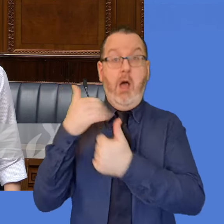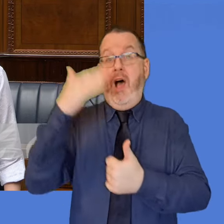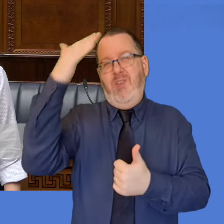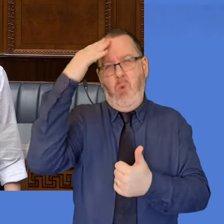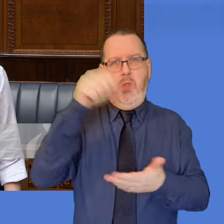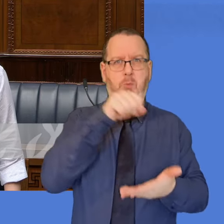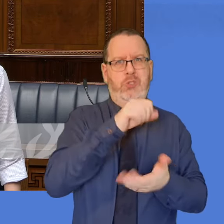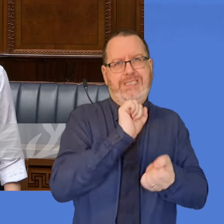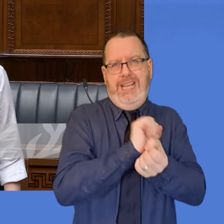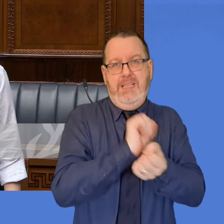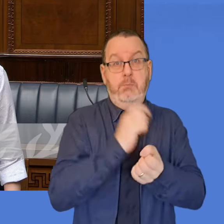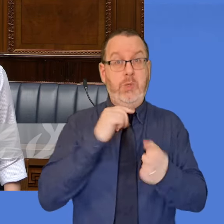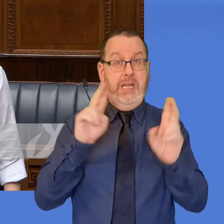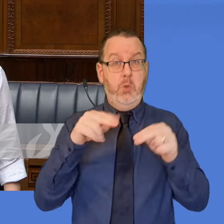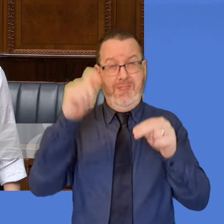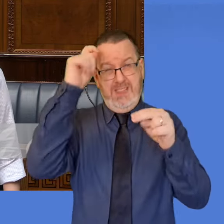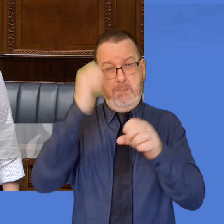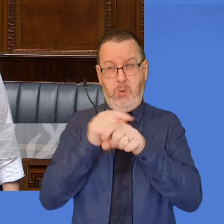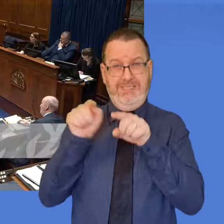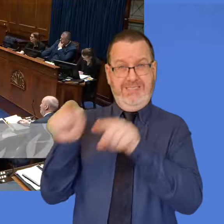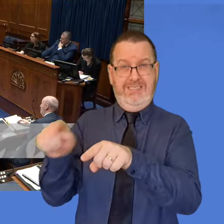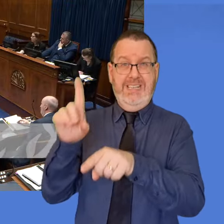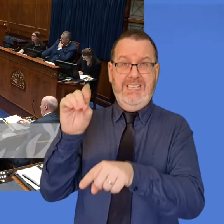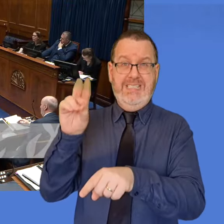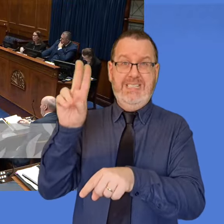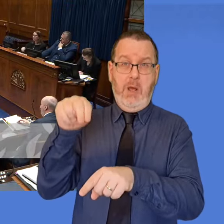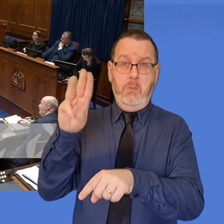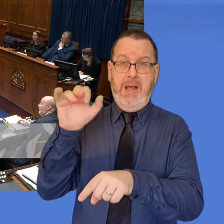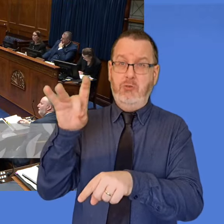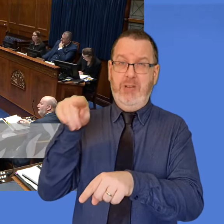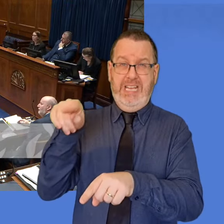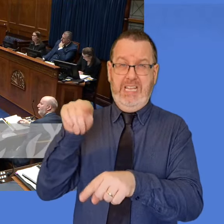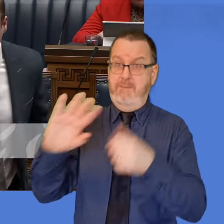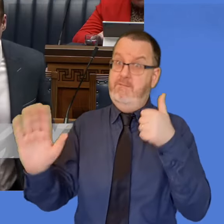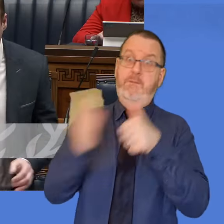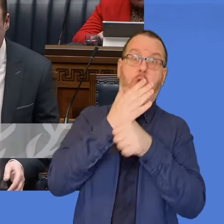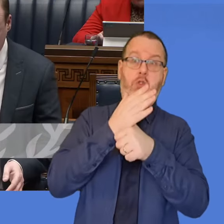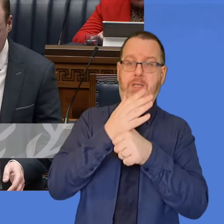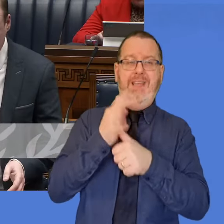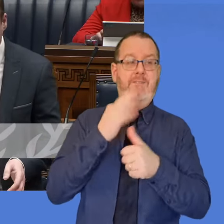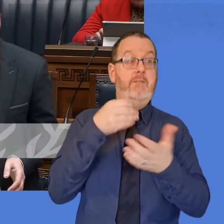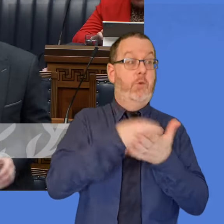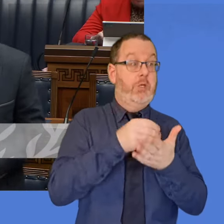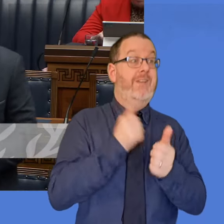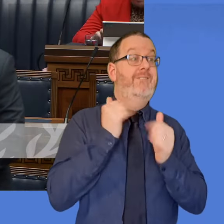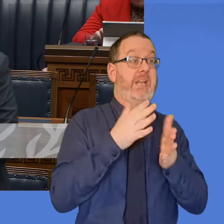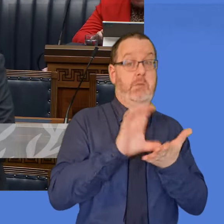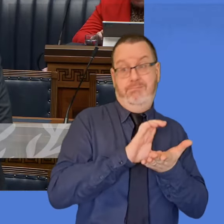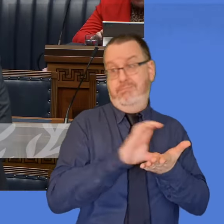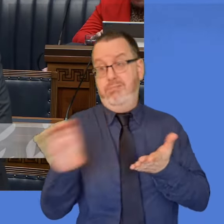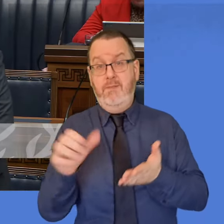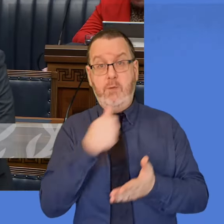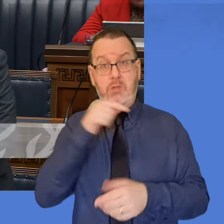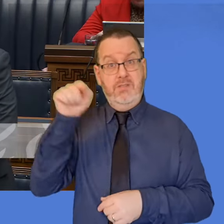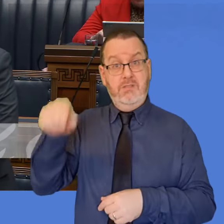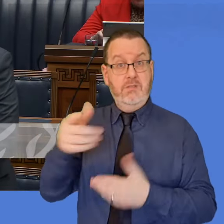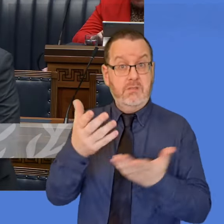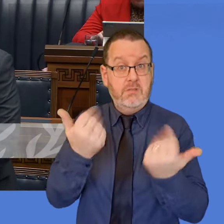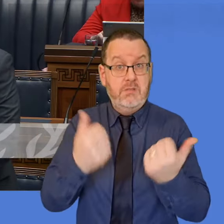prioritise Downpatrick if a funding package does become available? Mr. Minister. We have certainly seen the benefit of this moving